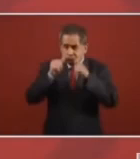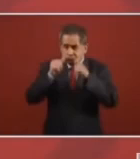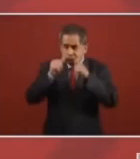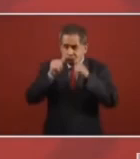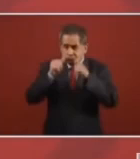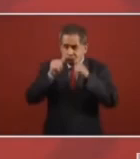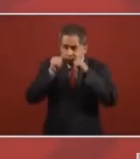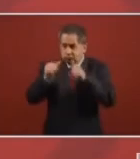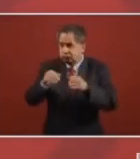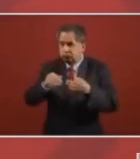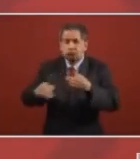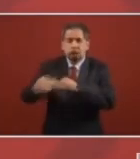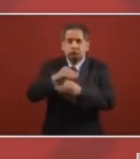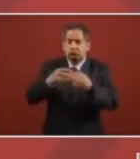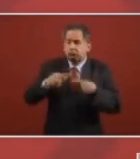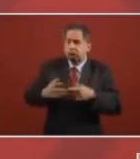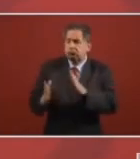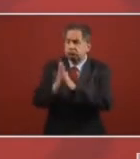into account.